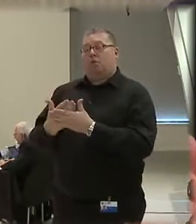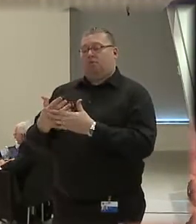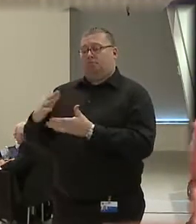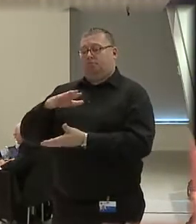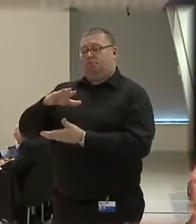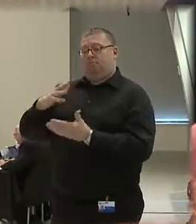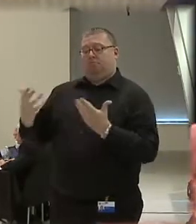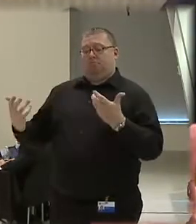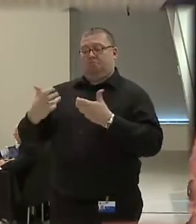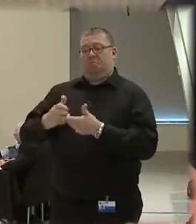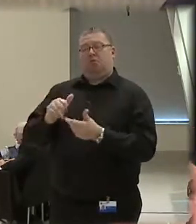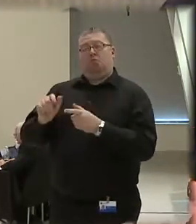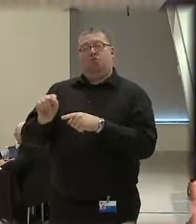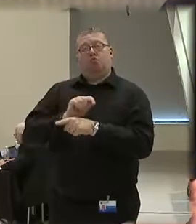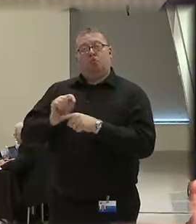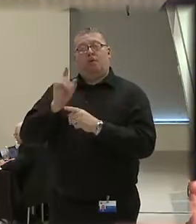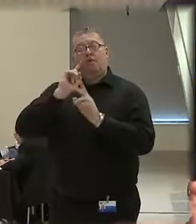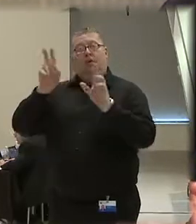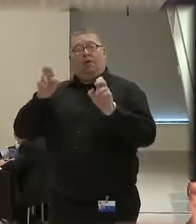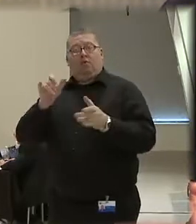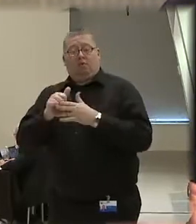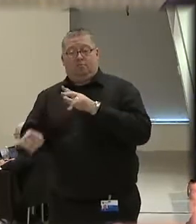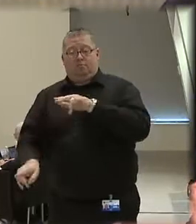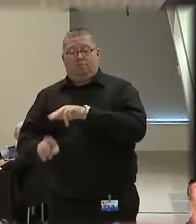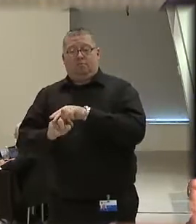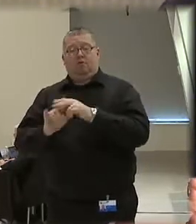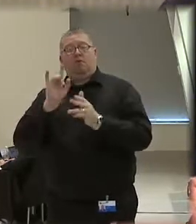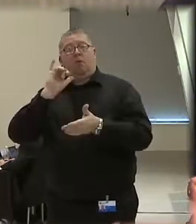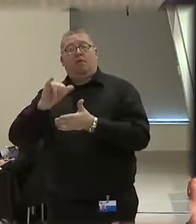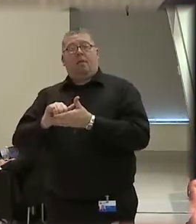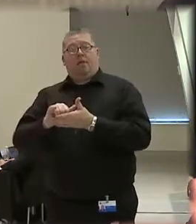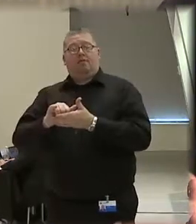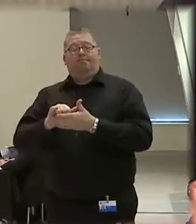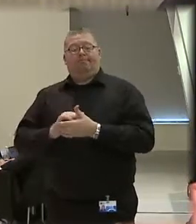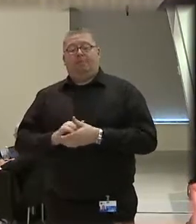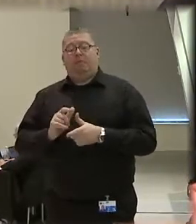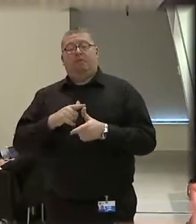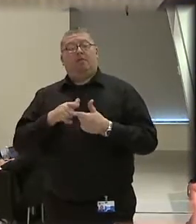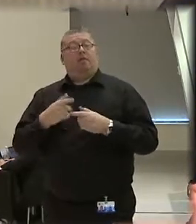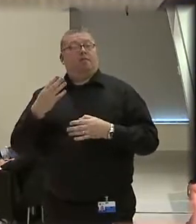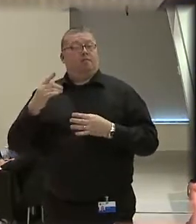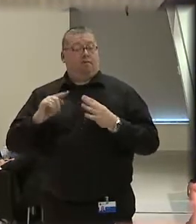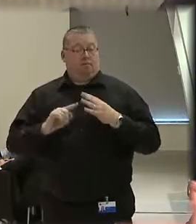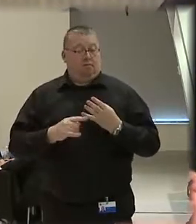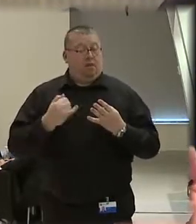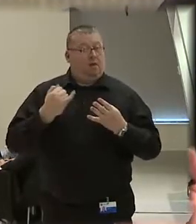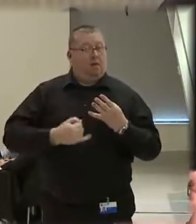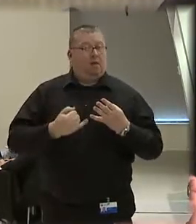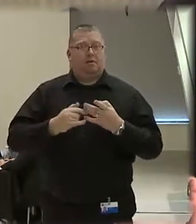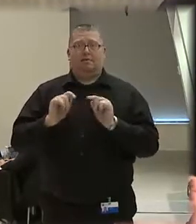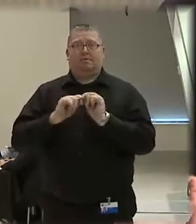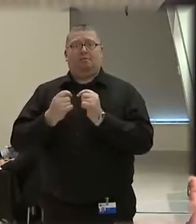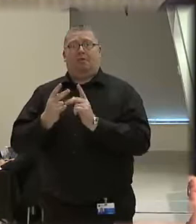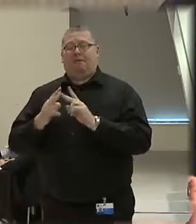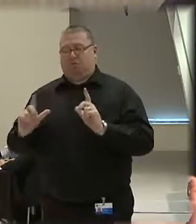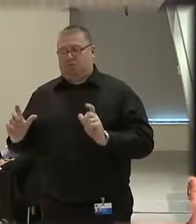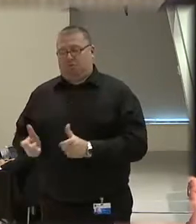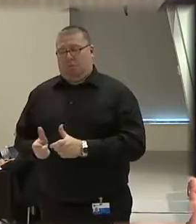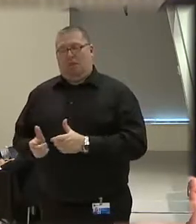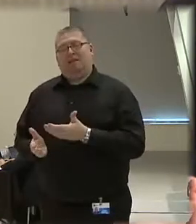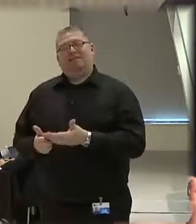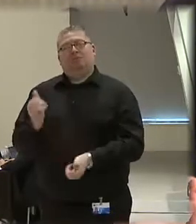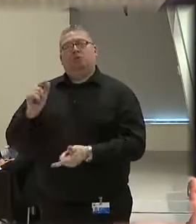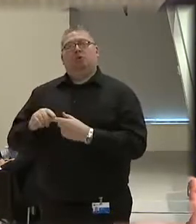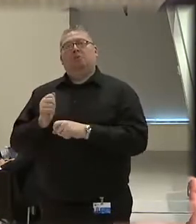and equipment issues that may arise during the course of the criminal investigation. And last, the team is small, thus making it easier to